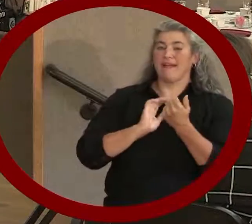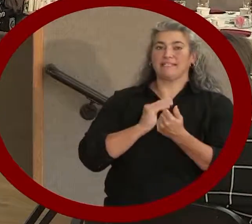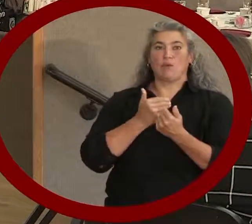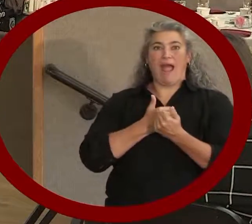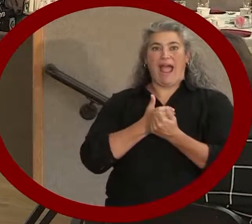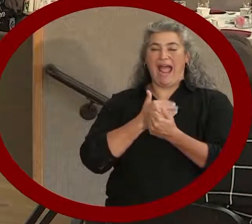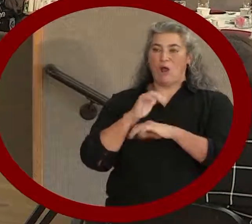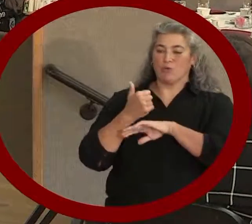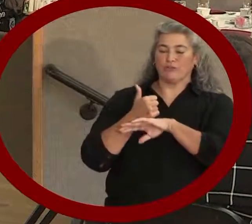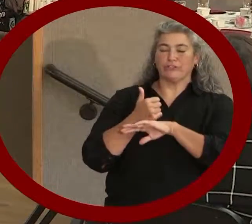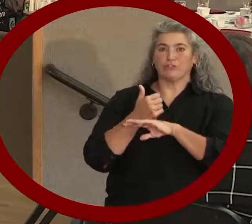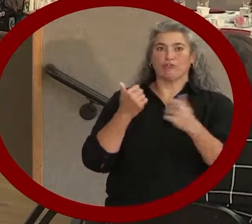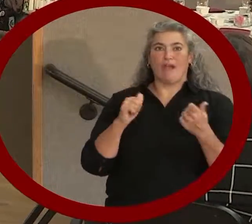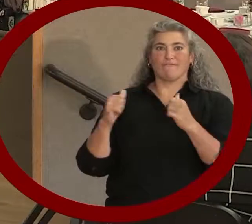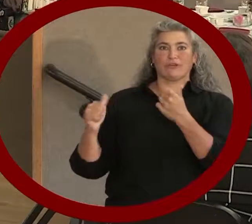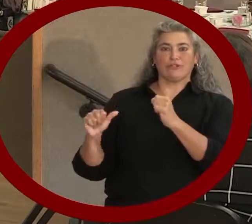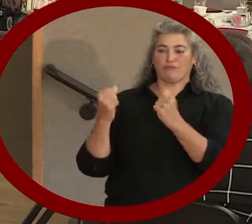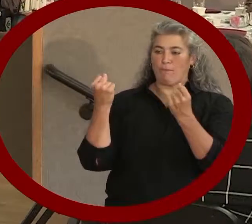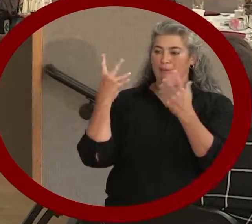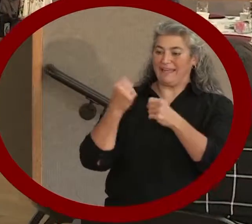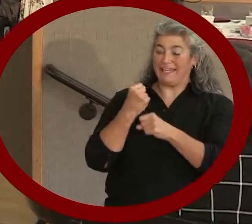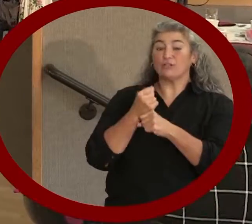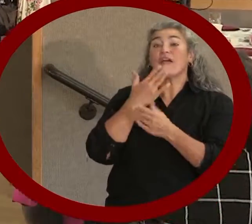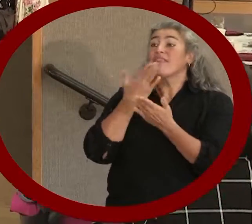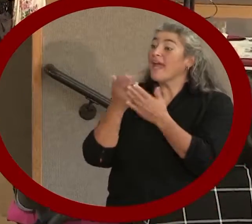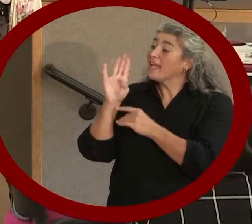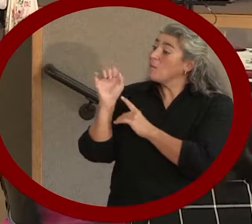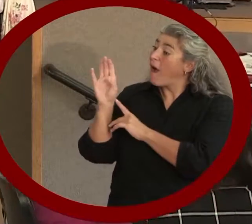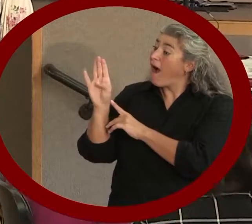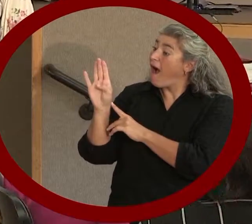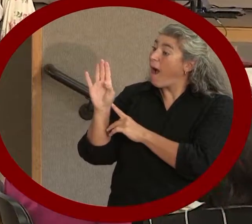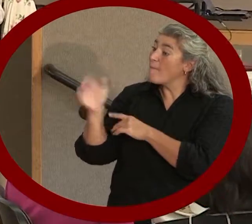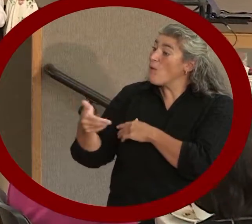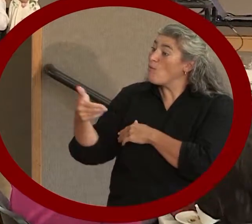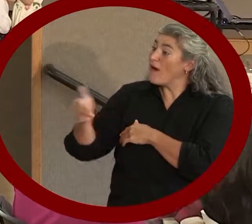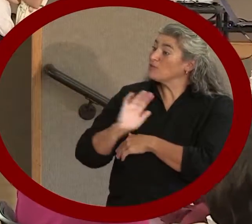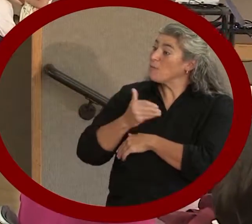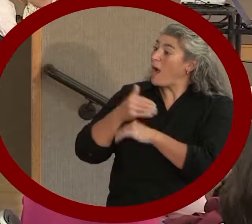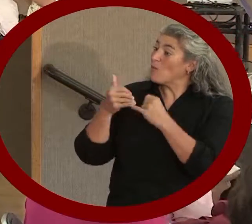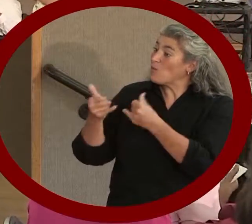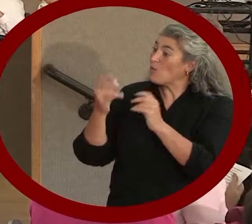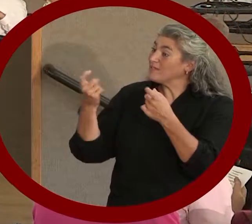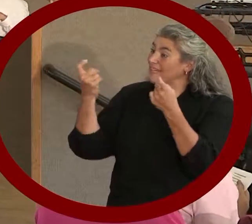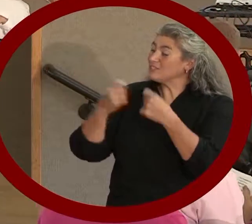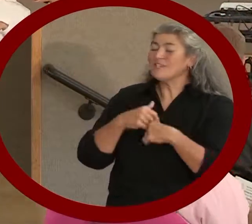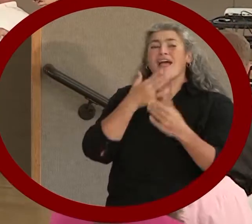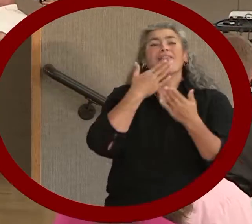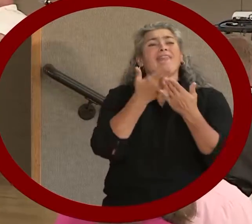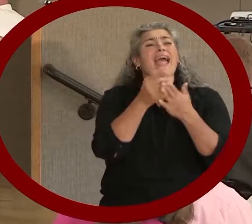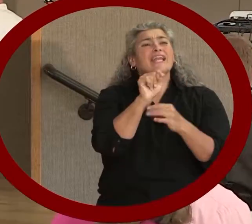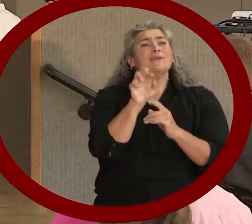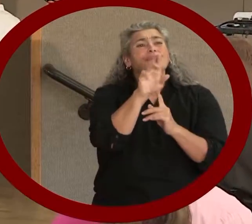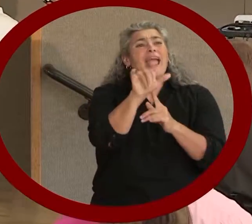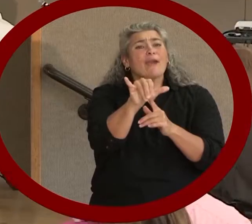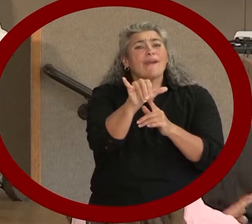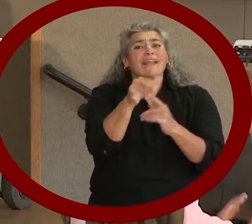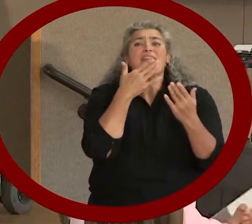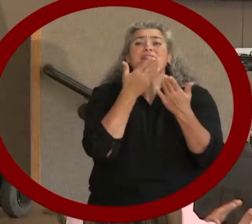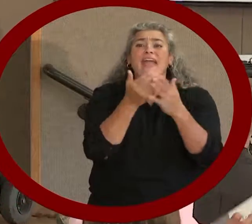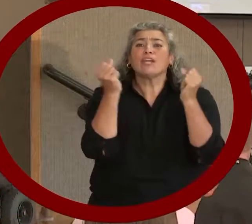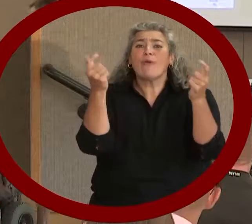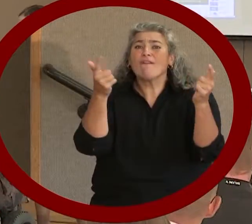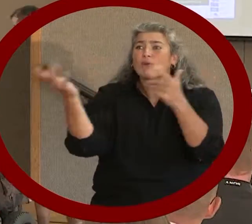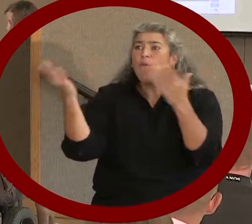you Bob and welcome to our mayor's awards. Thank you Terry. Thank you very much. Thank you everyone.